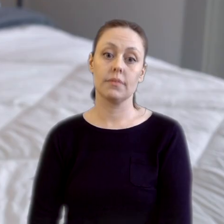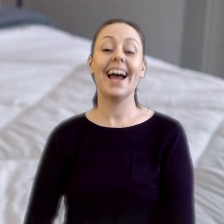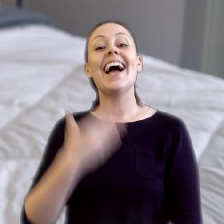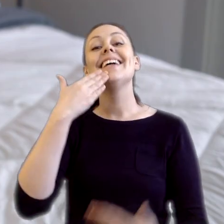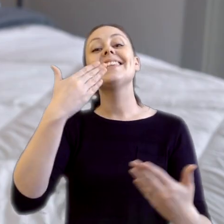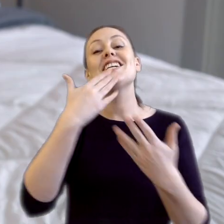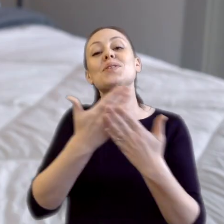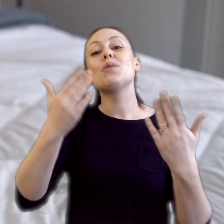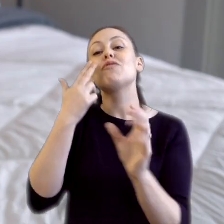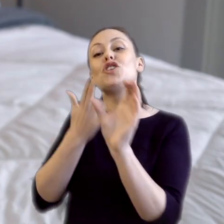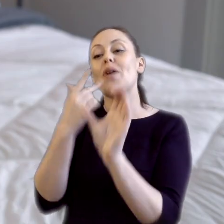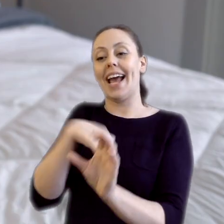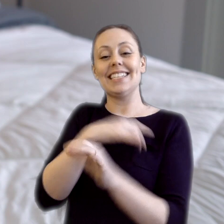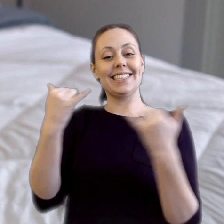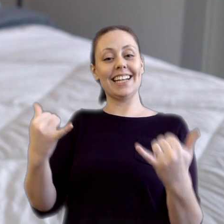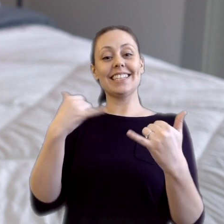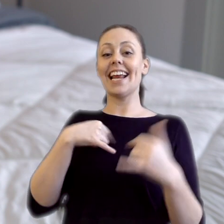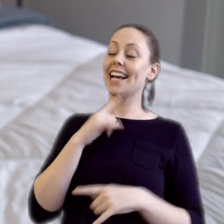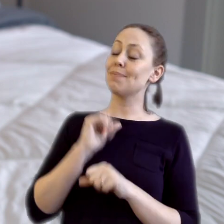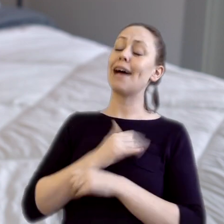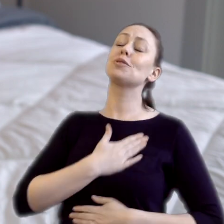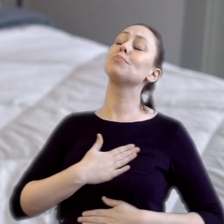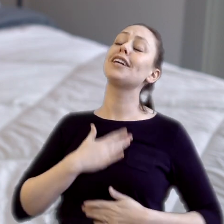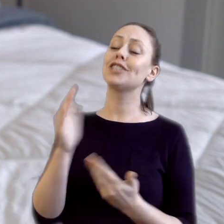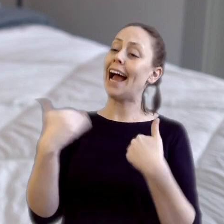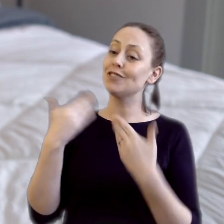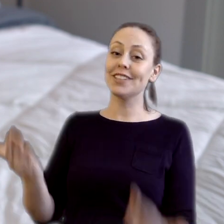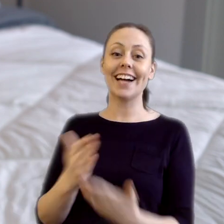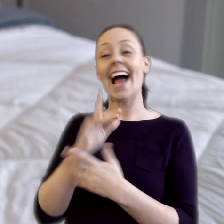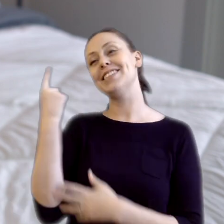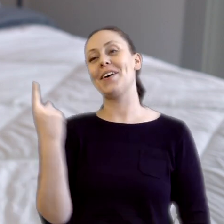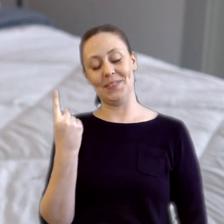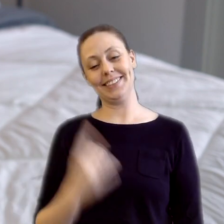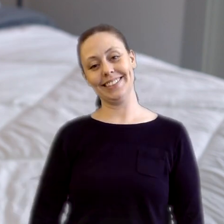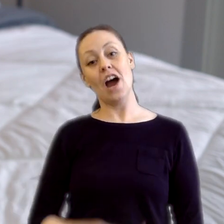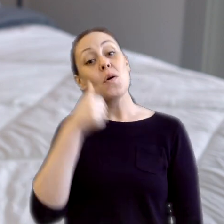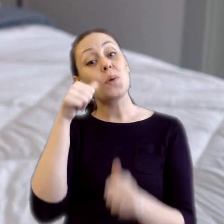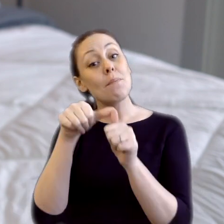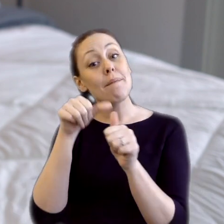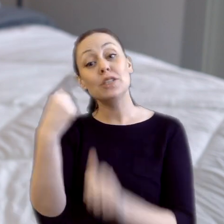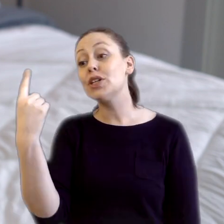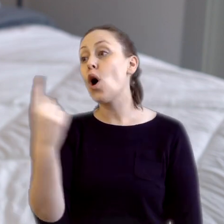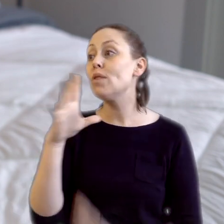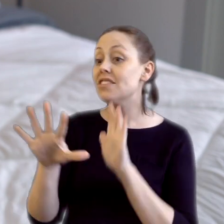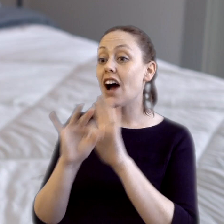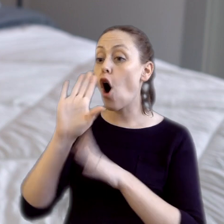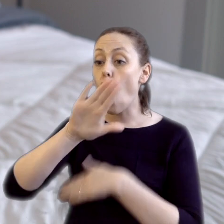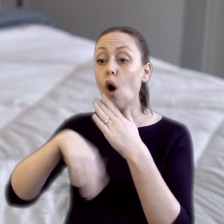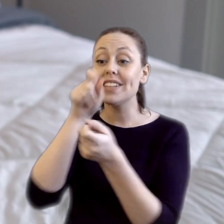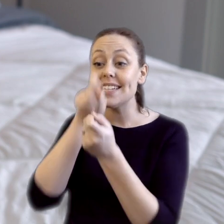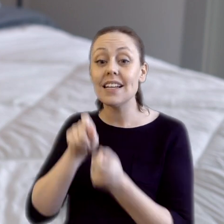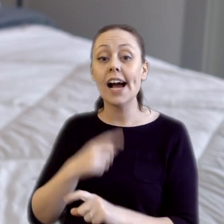Thank you so much for joining us today. It's been an absolute pleasure having you, as always. Remember, you can always find all the